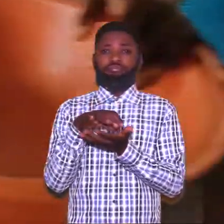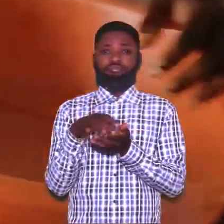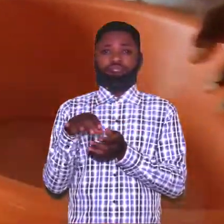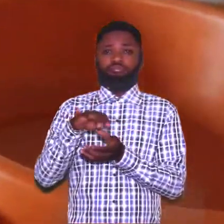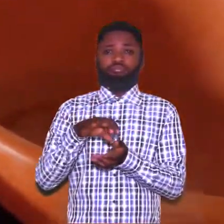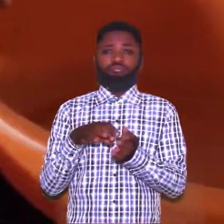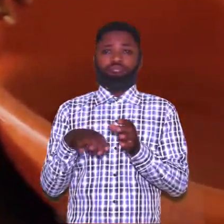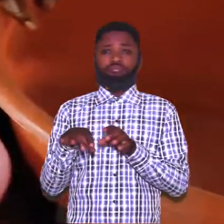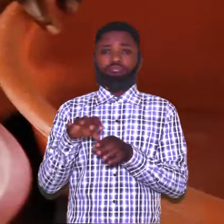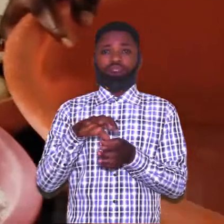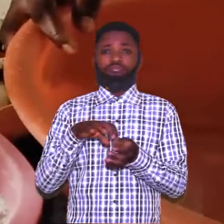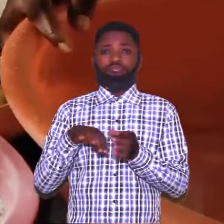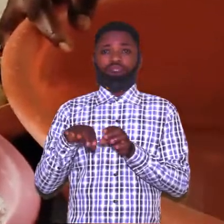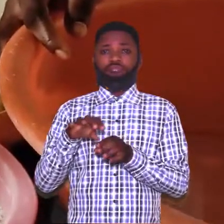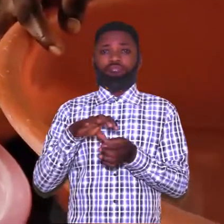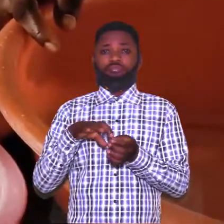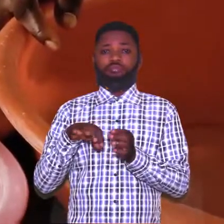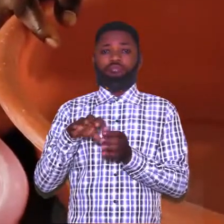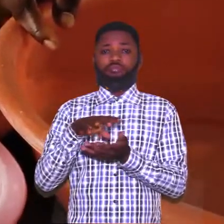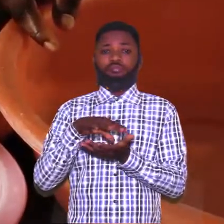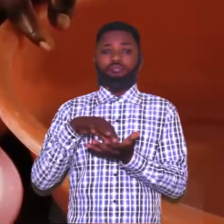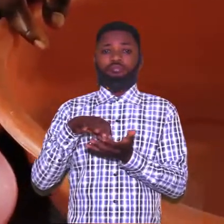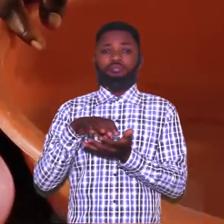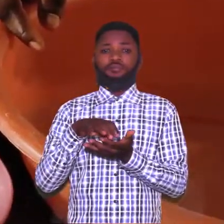in-cutak water. Add in-cut cup.